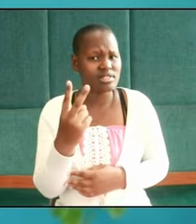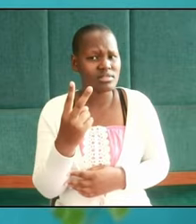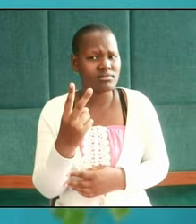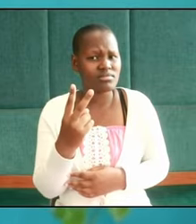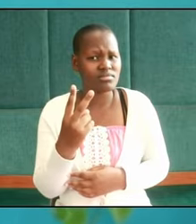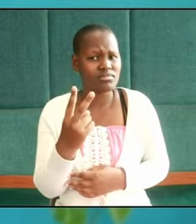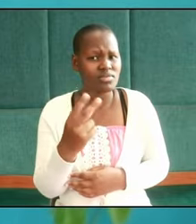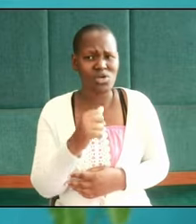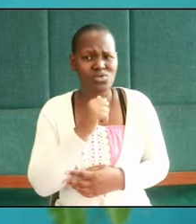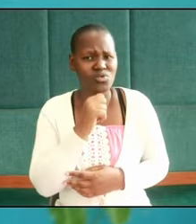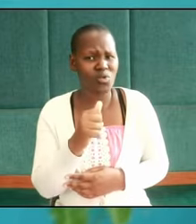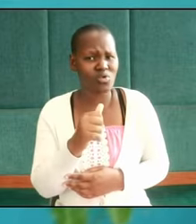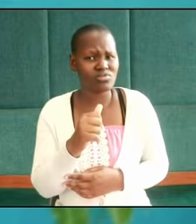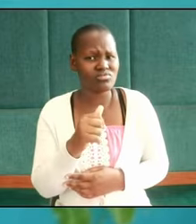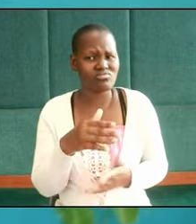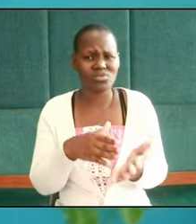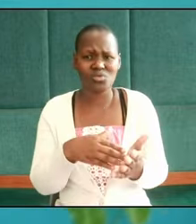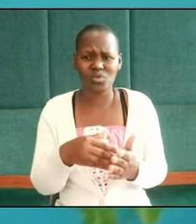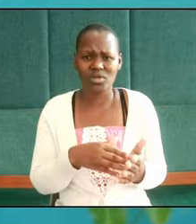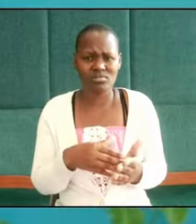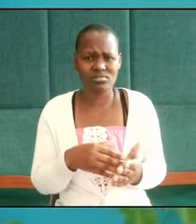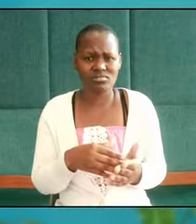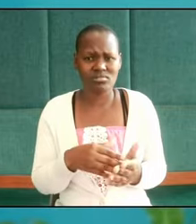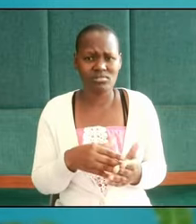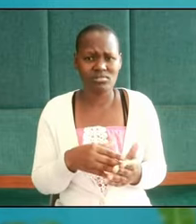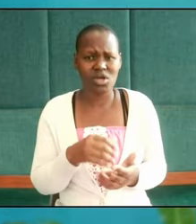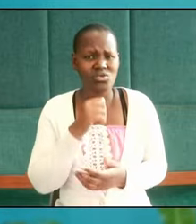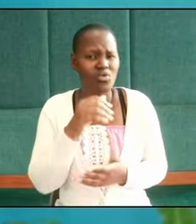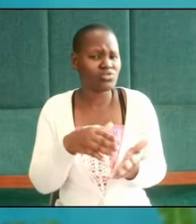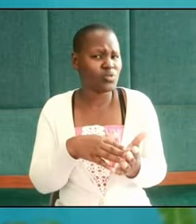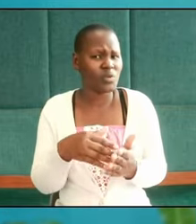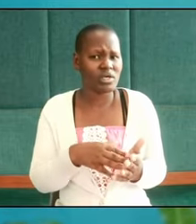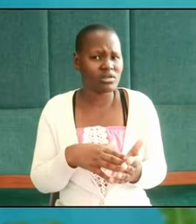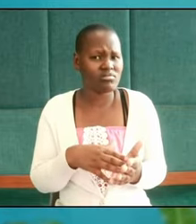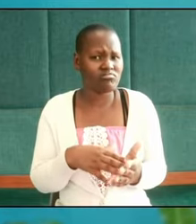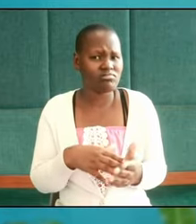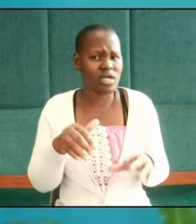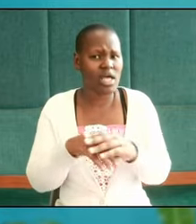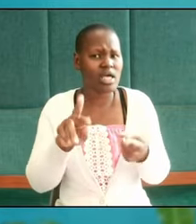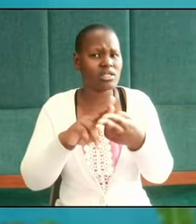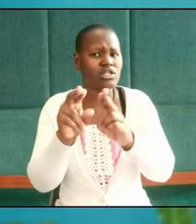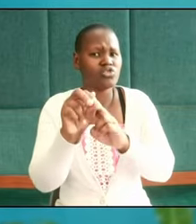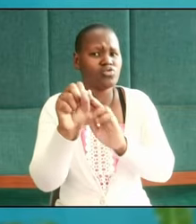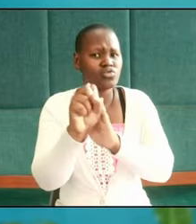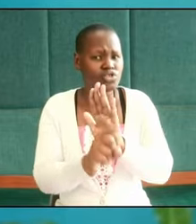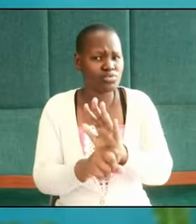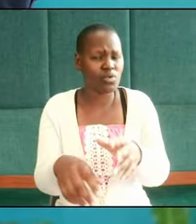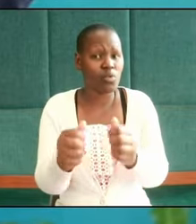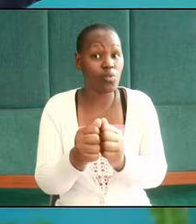not with weavering not weakening in his relationship with God